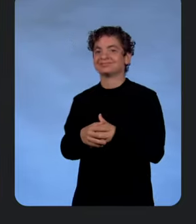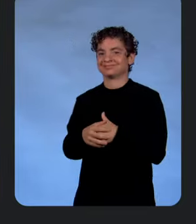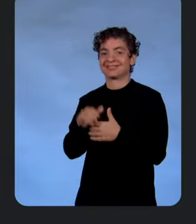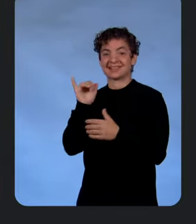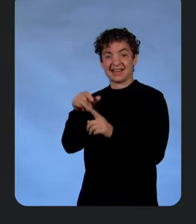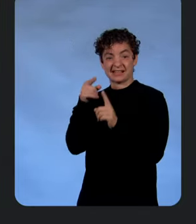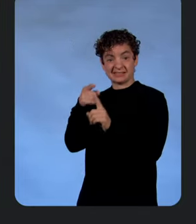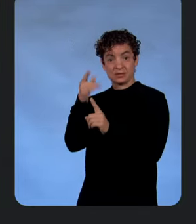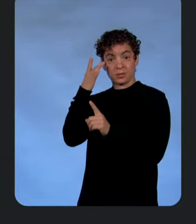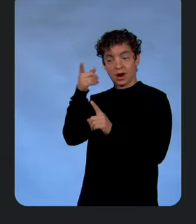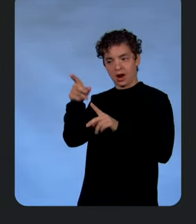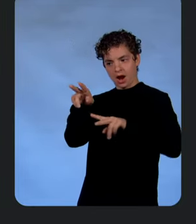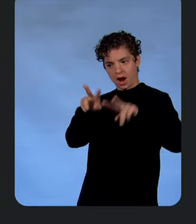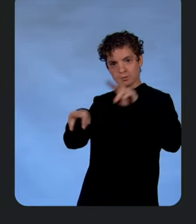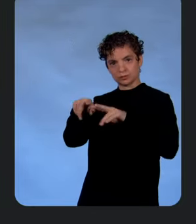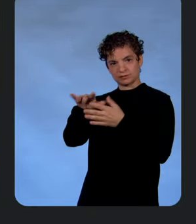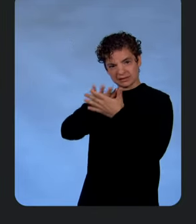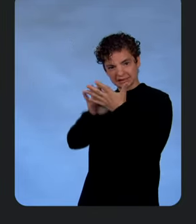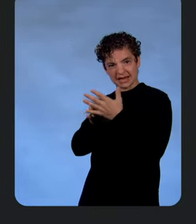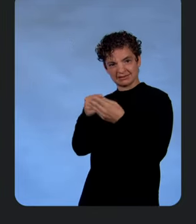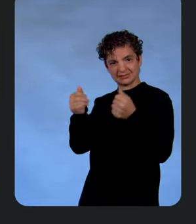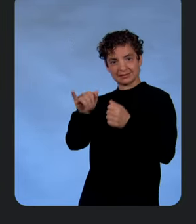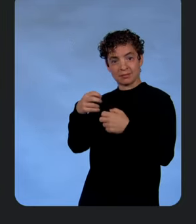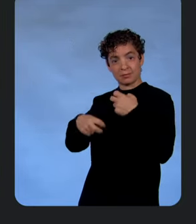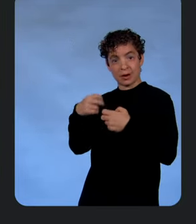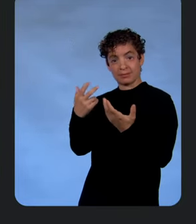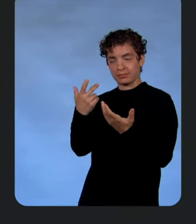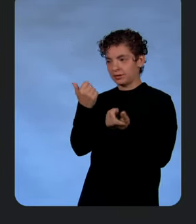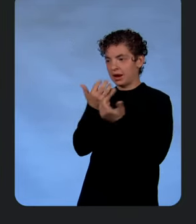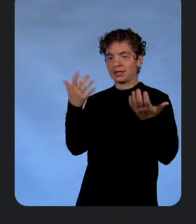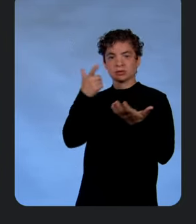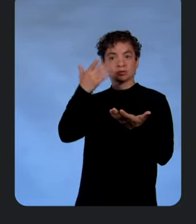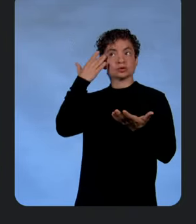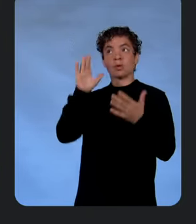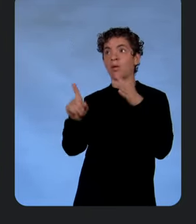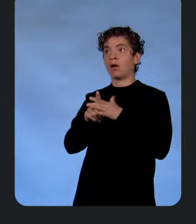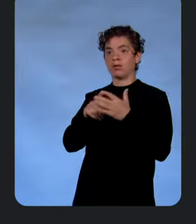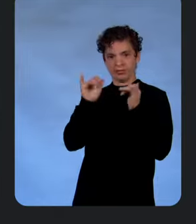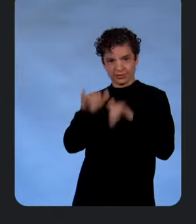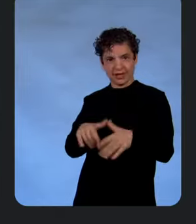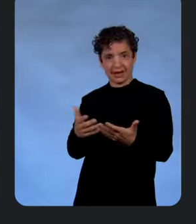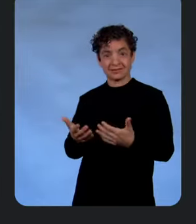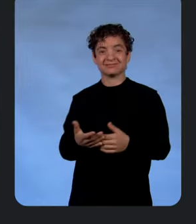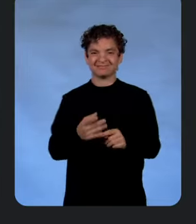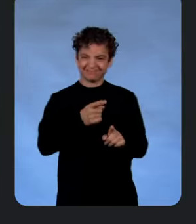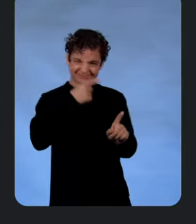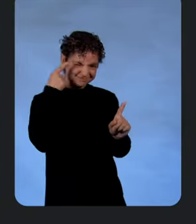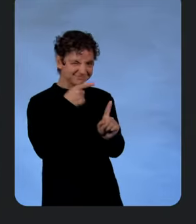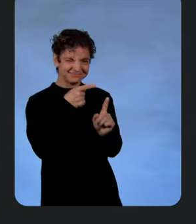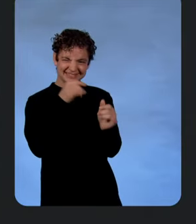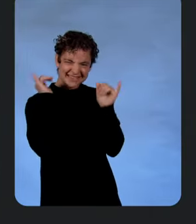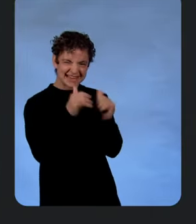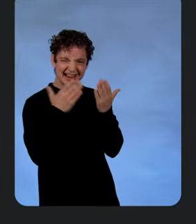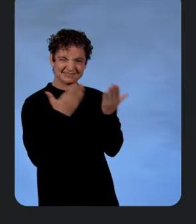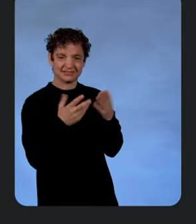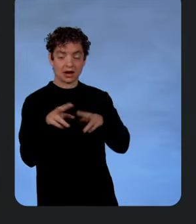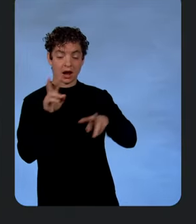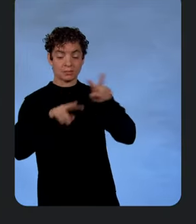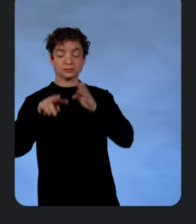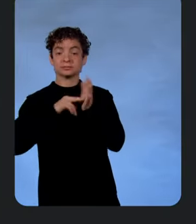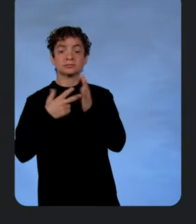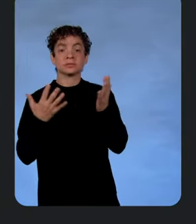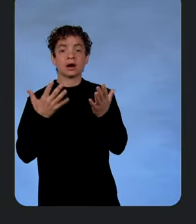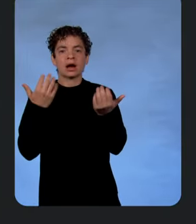observability is designed to solve, dealing with the unknown unknowns? It is. Yes. Observability is all about unknown